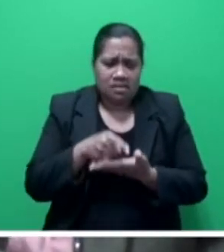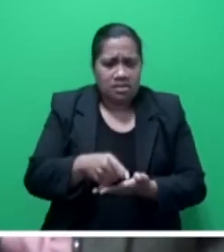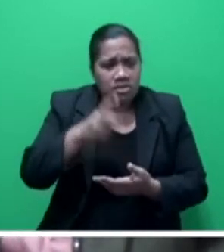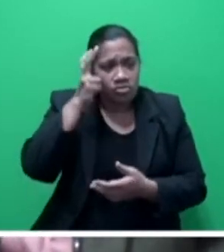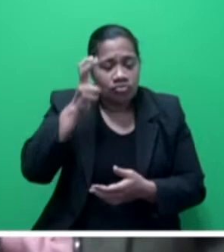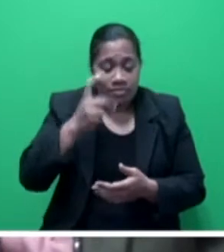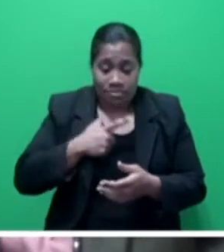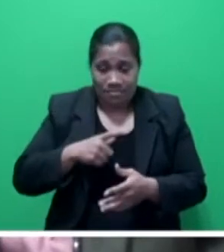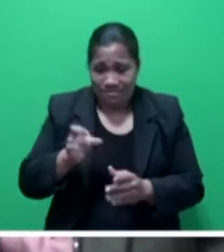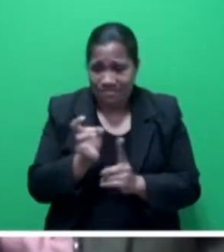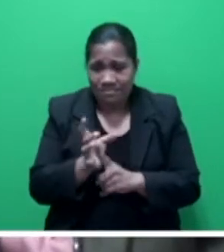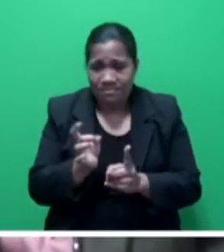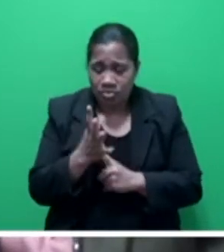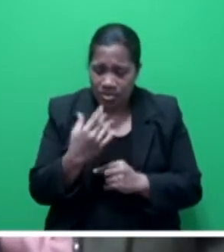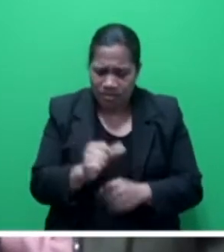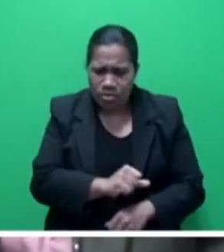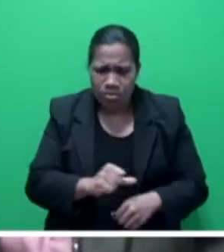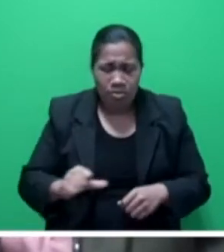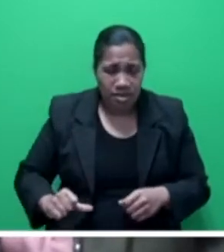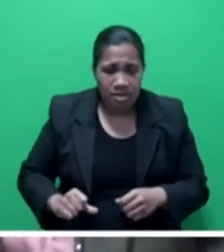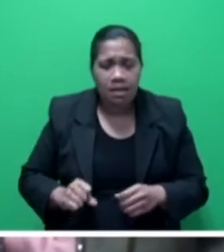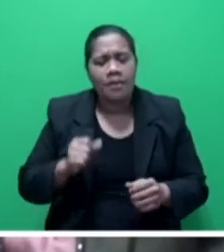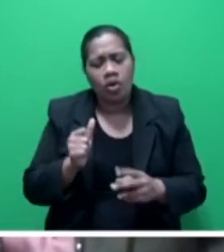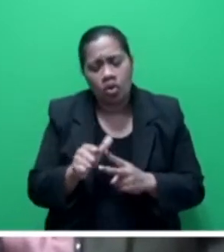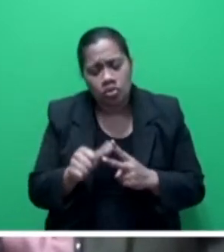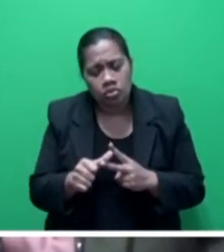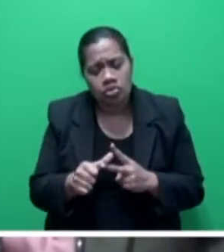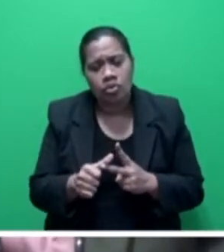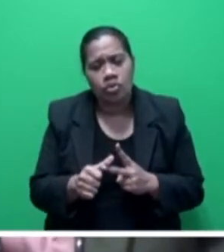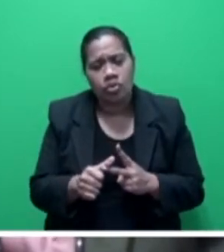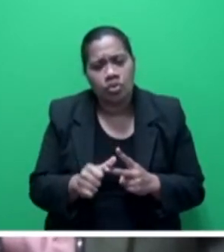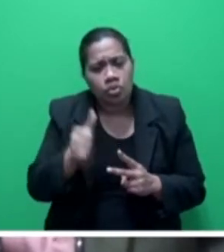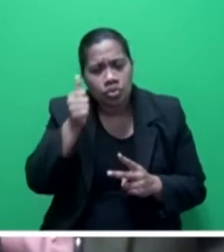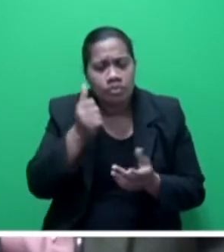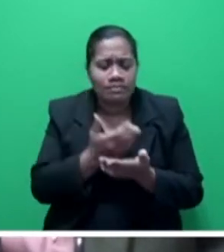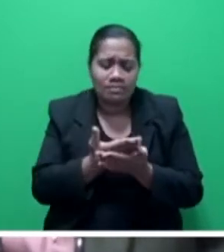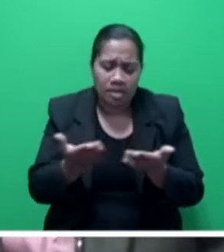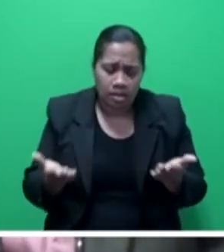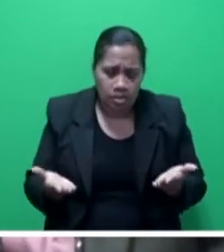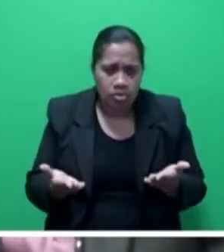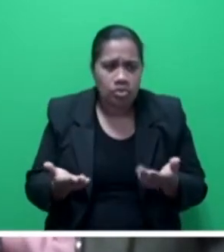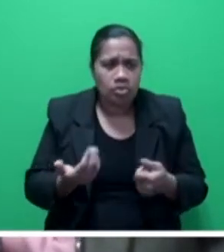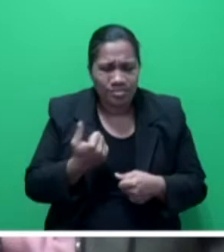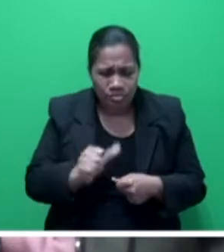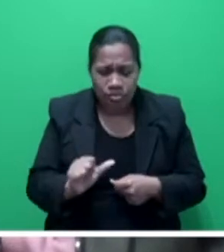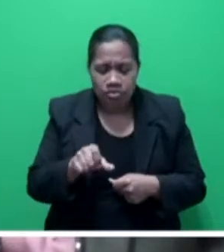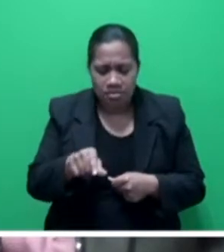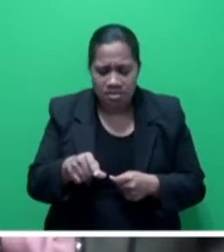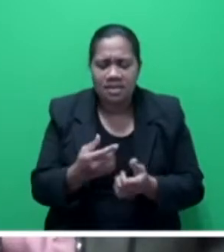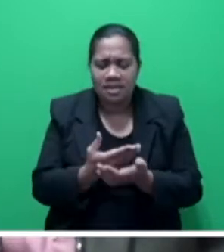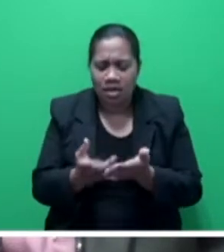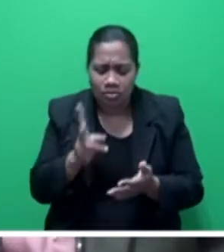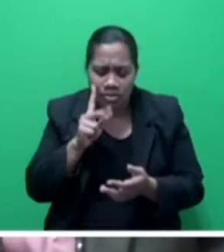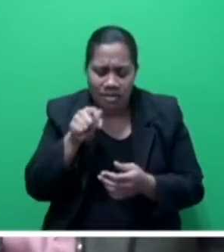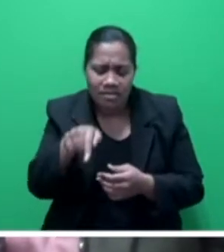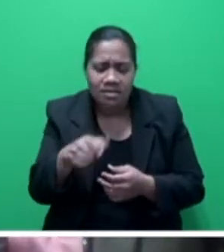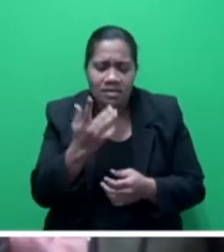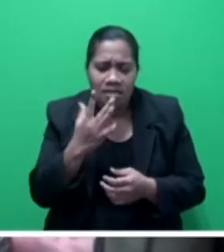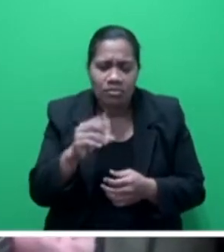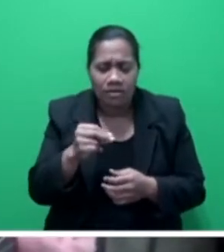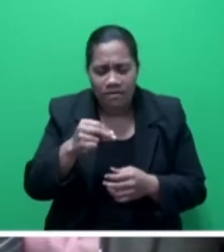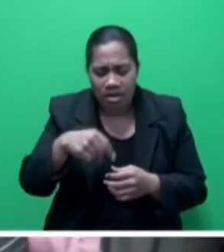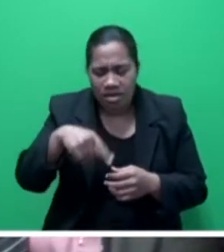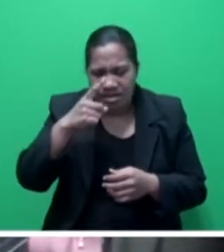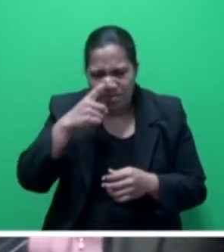important to have the operator, the surgeon, but also the anesthetists who know how to be able to anesthetize this type of patients. Certainly when they are being put to sleep,